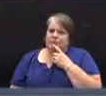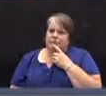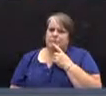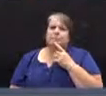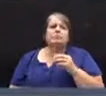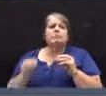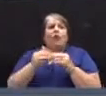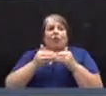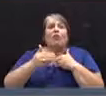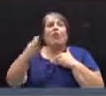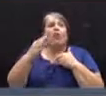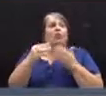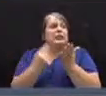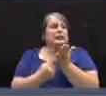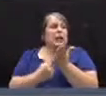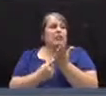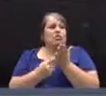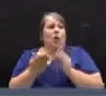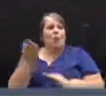Further discussion on the motion?